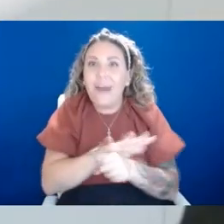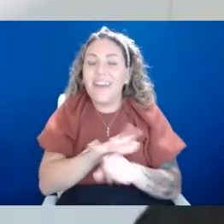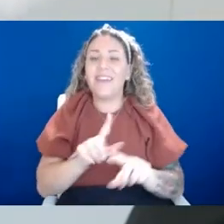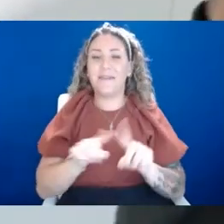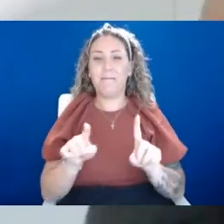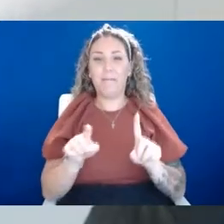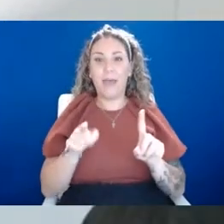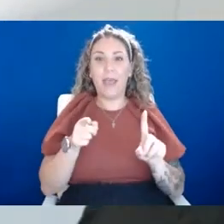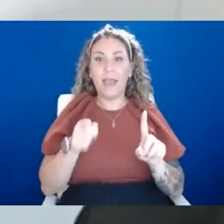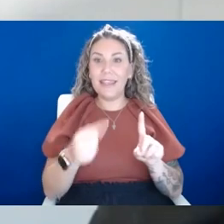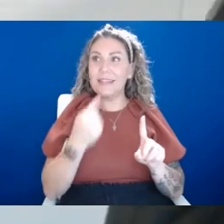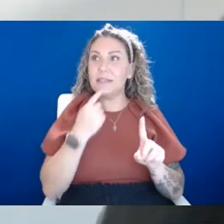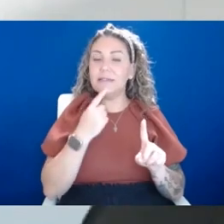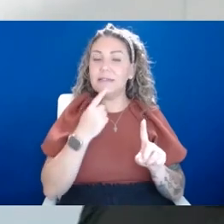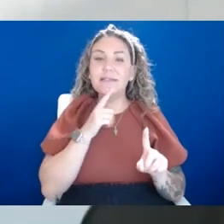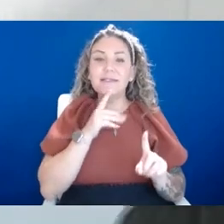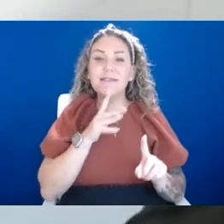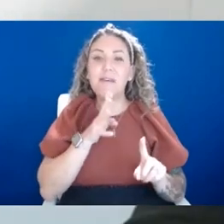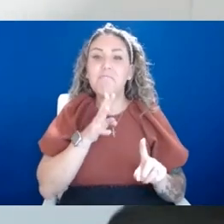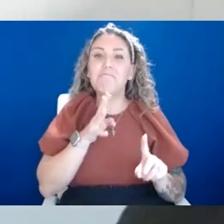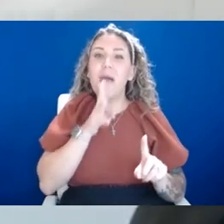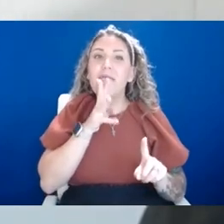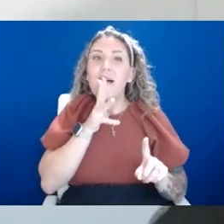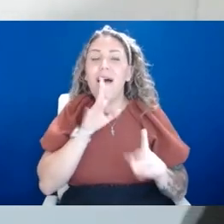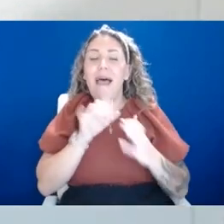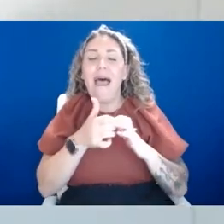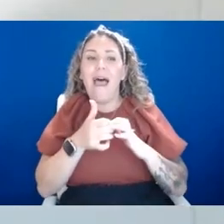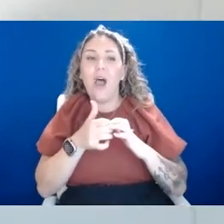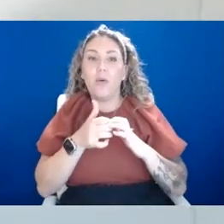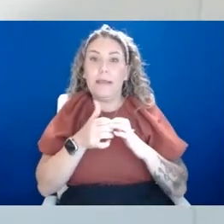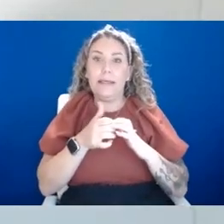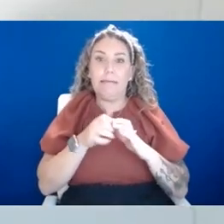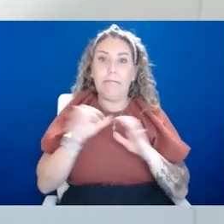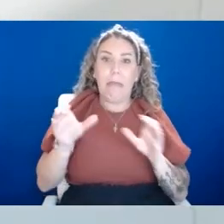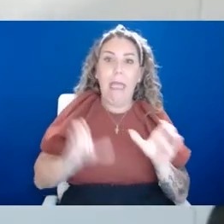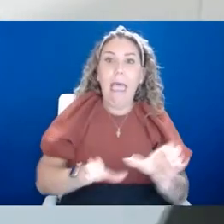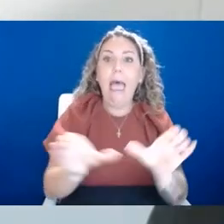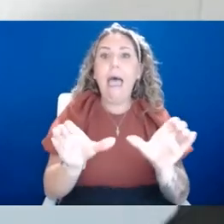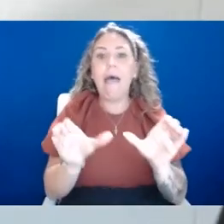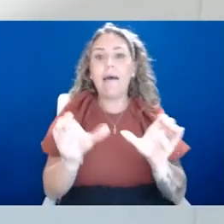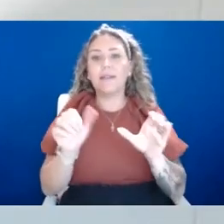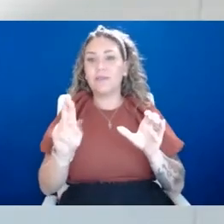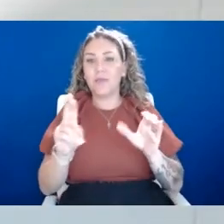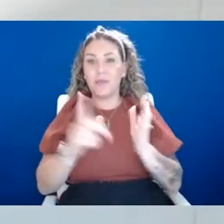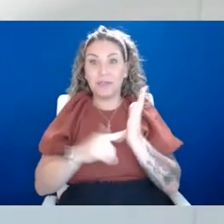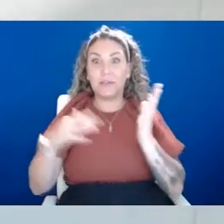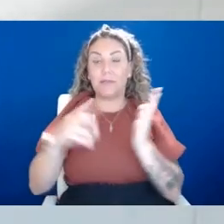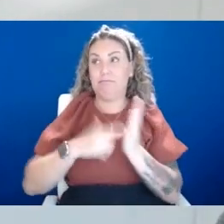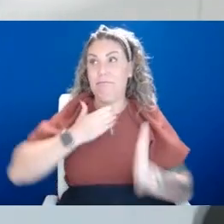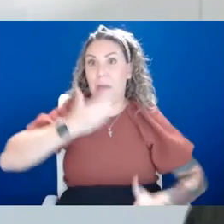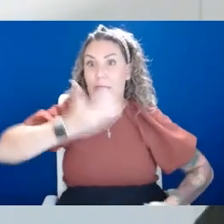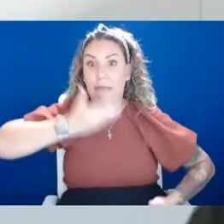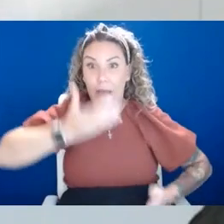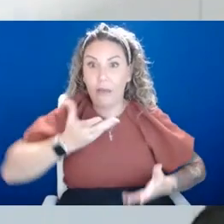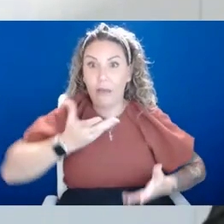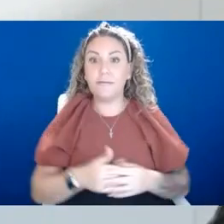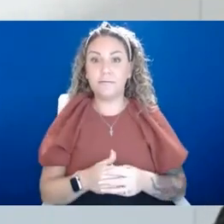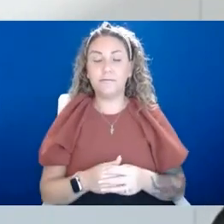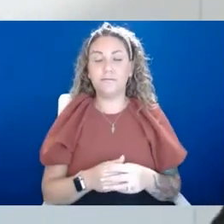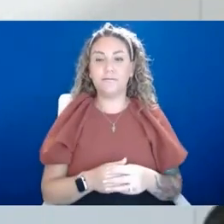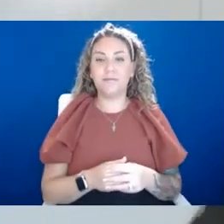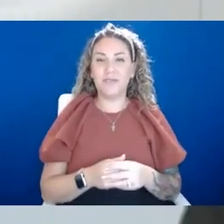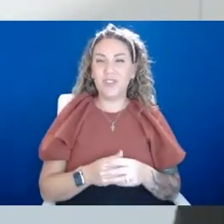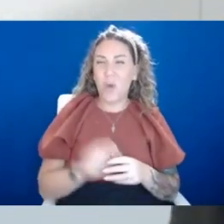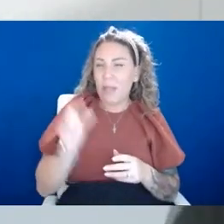says so much with the way that he acts, the way that he, um, sometimes even yell. So, and these are little things that